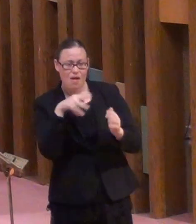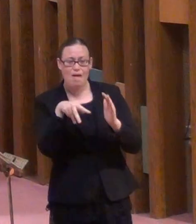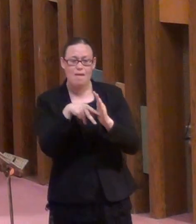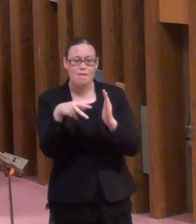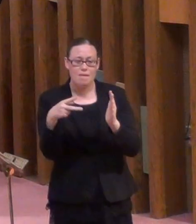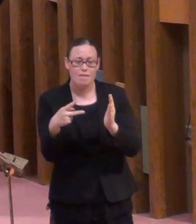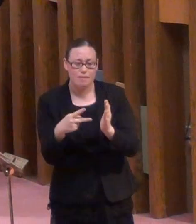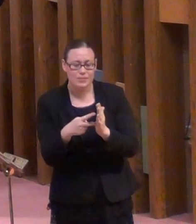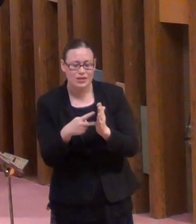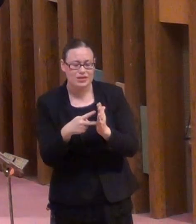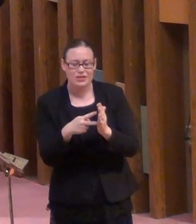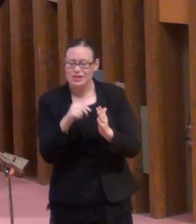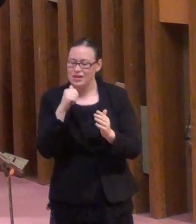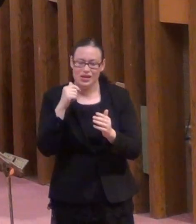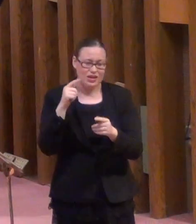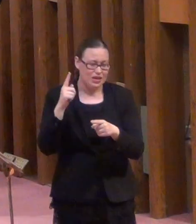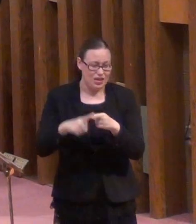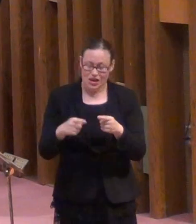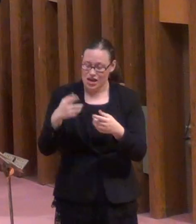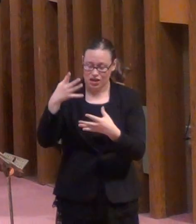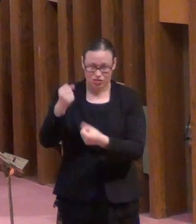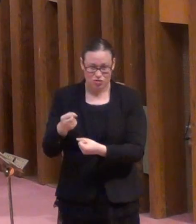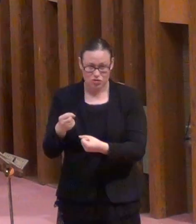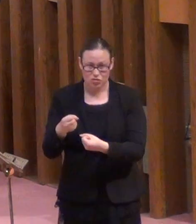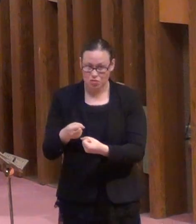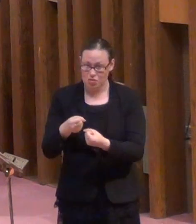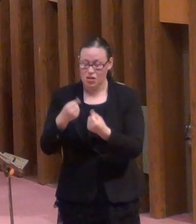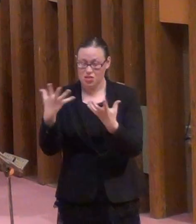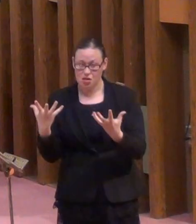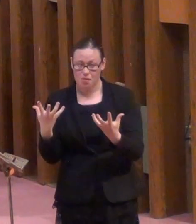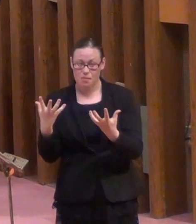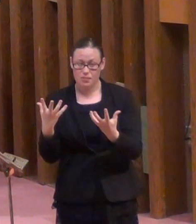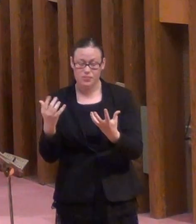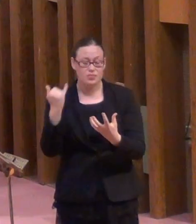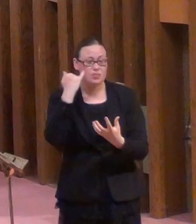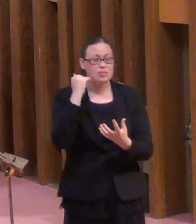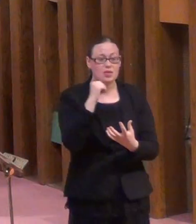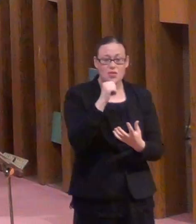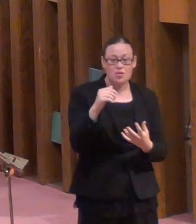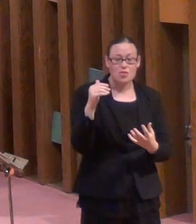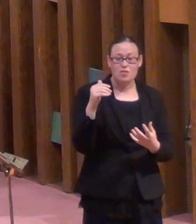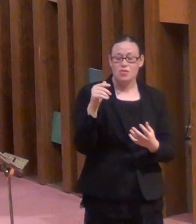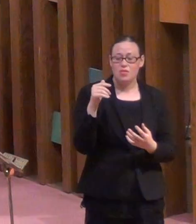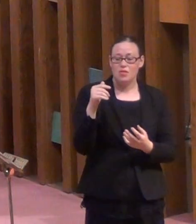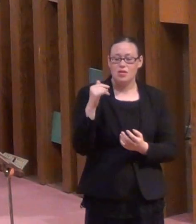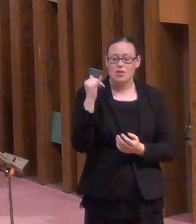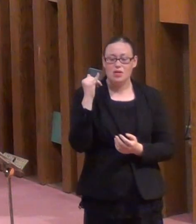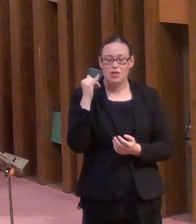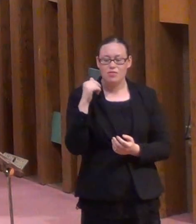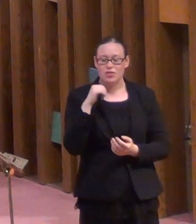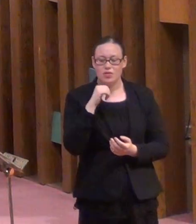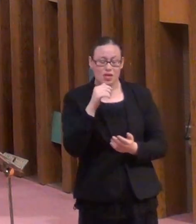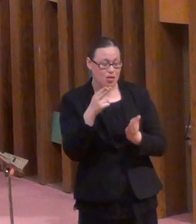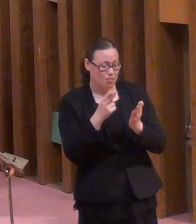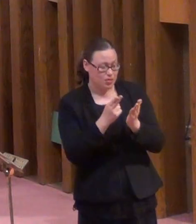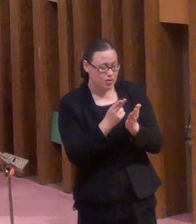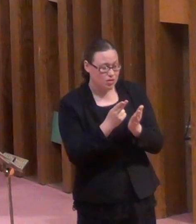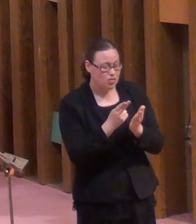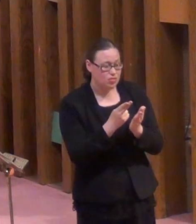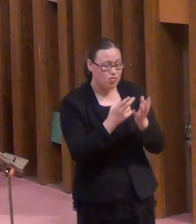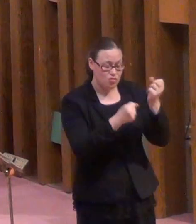with much. So if you have not been trustworthy in handling worldly wealth,